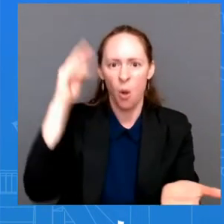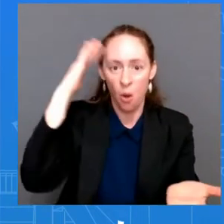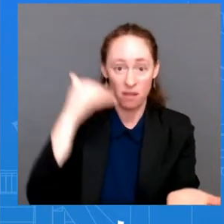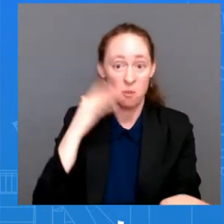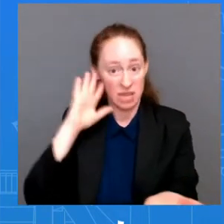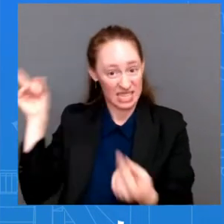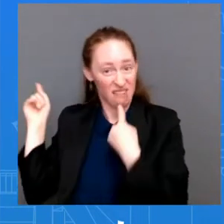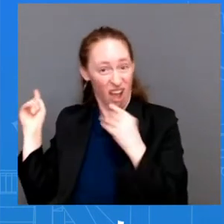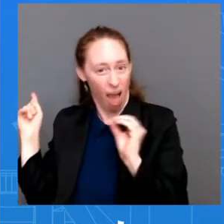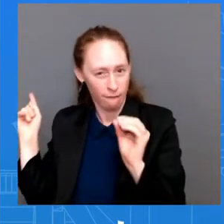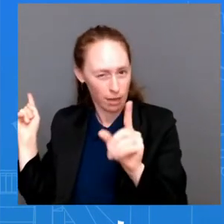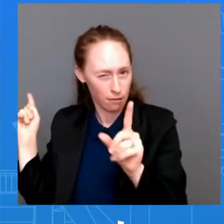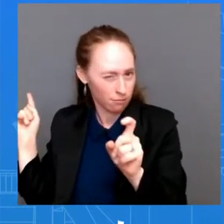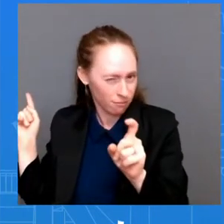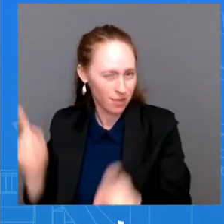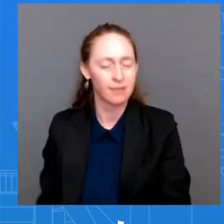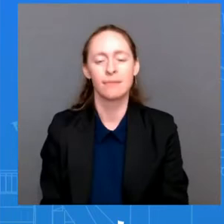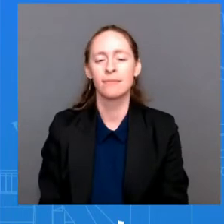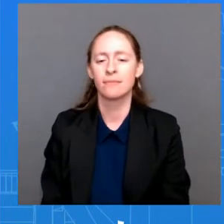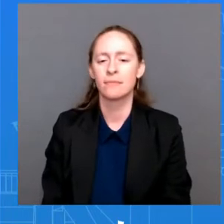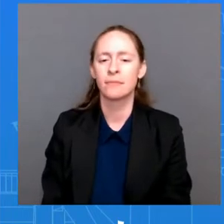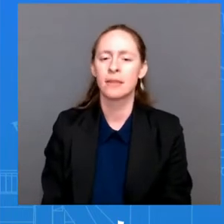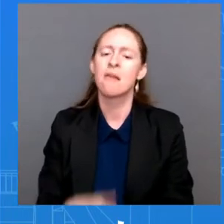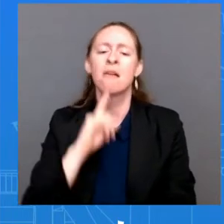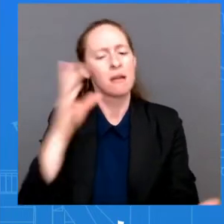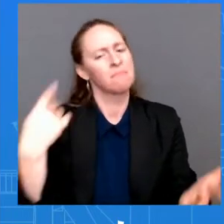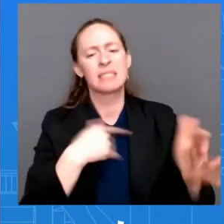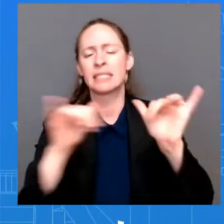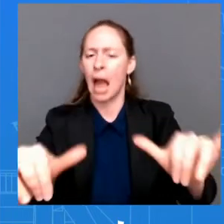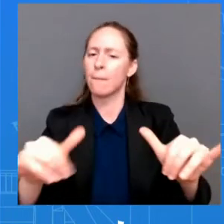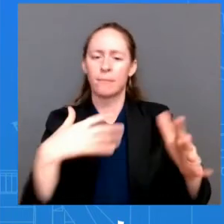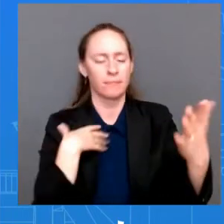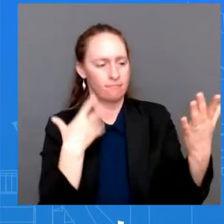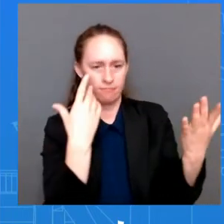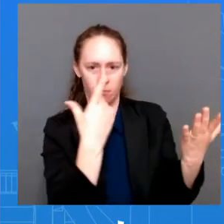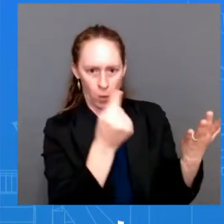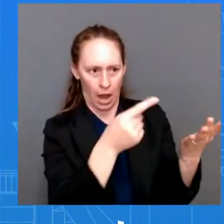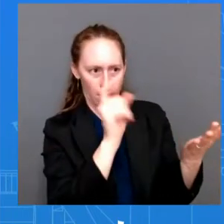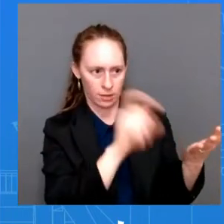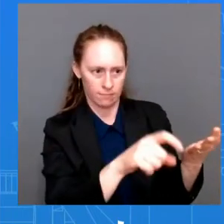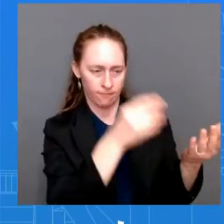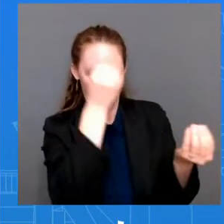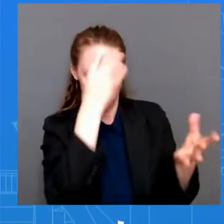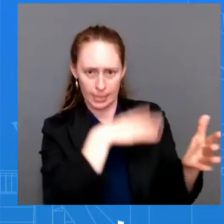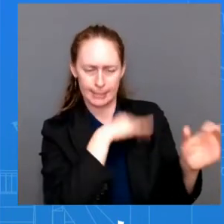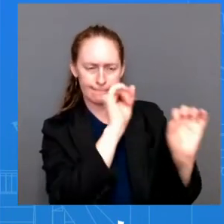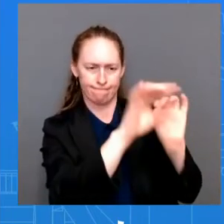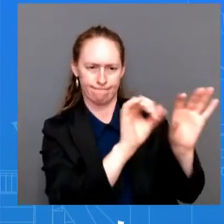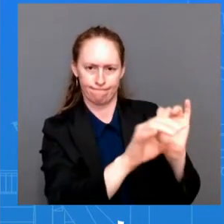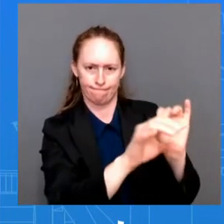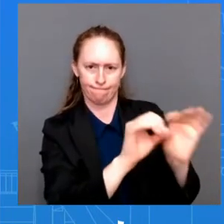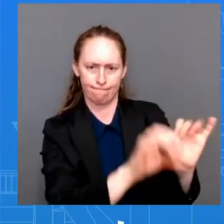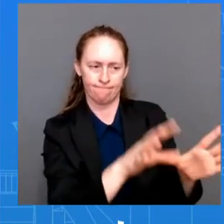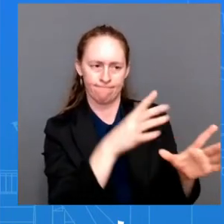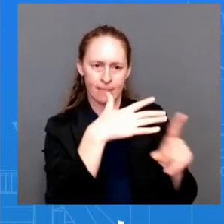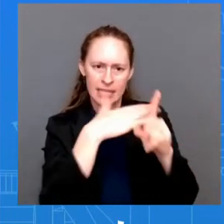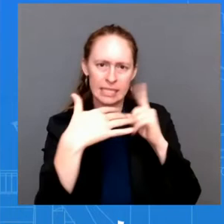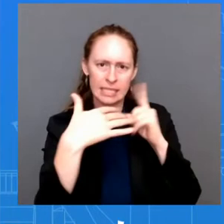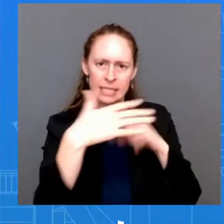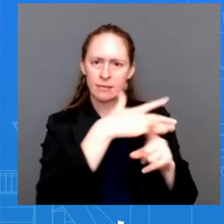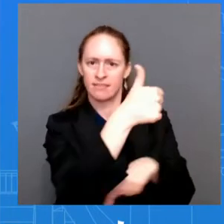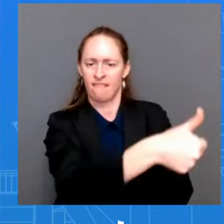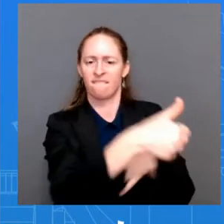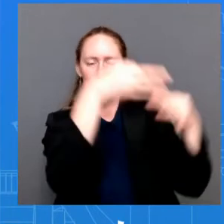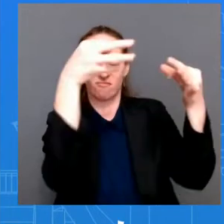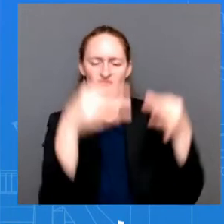We provide members of Congress facts, analysis, context. They make their own decisions about where and when they're